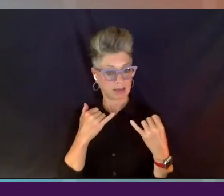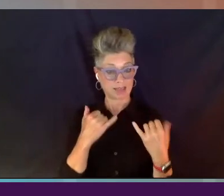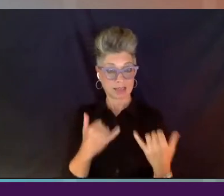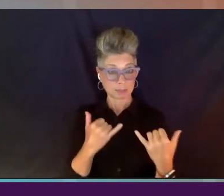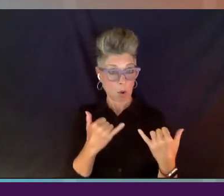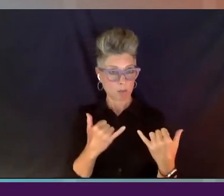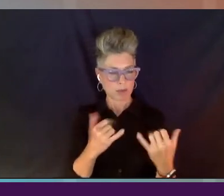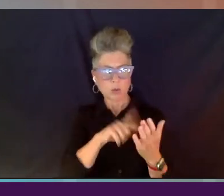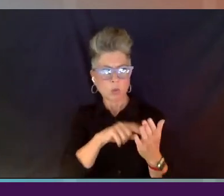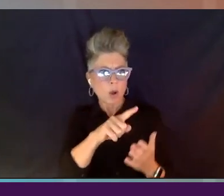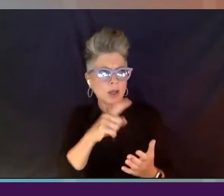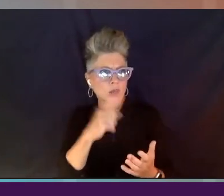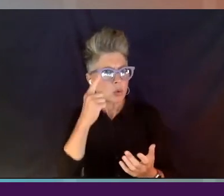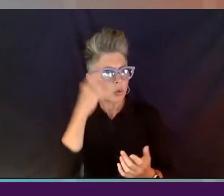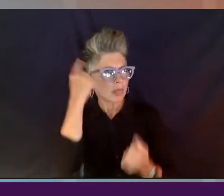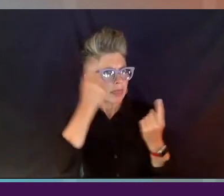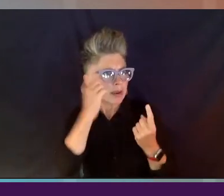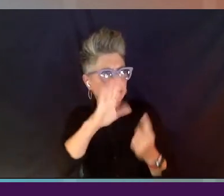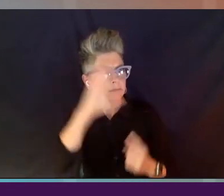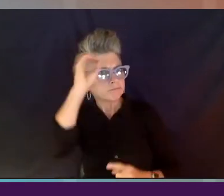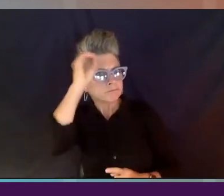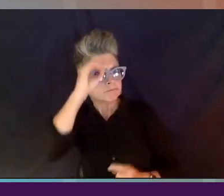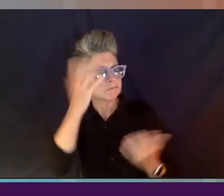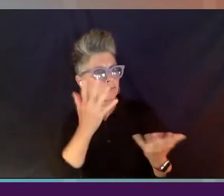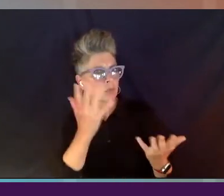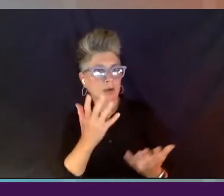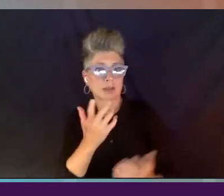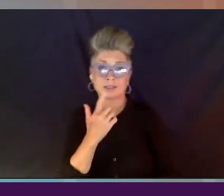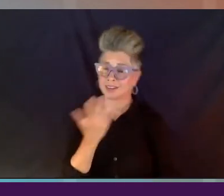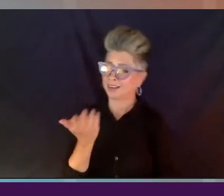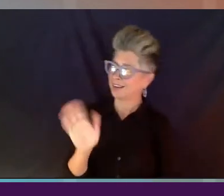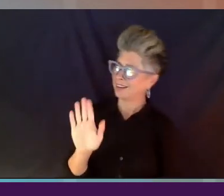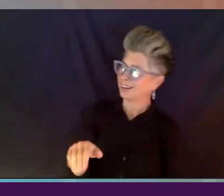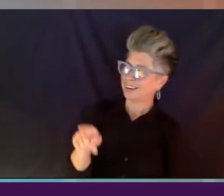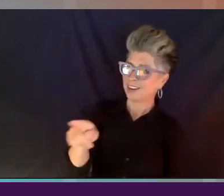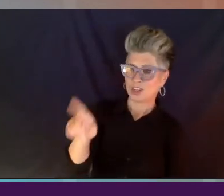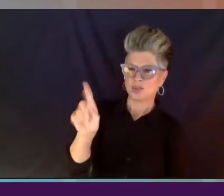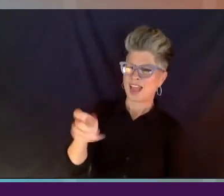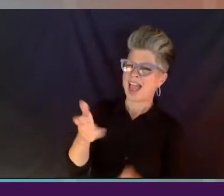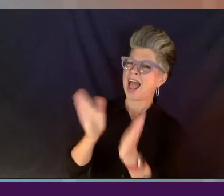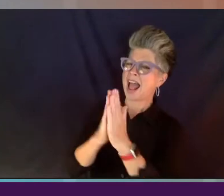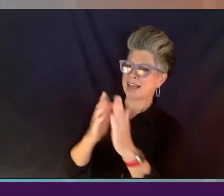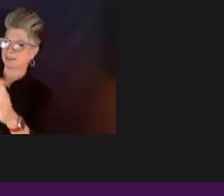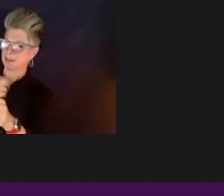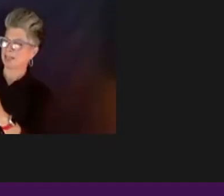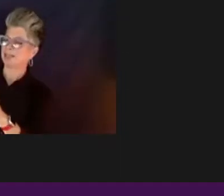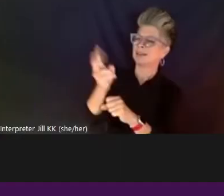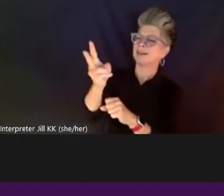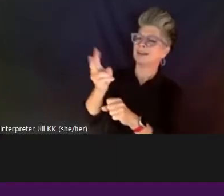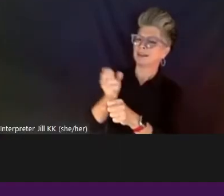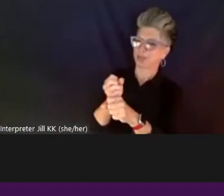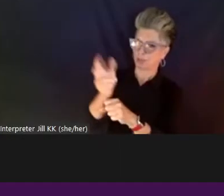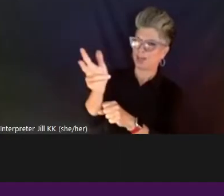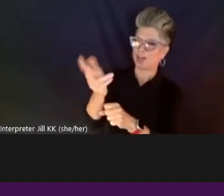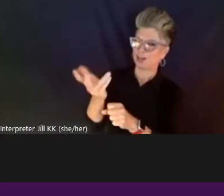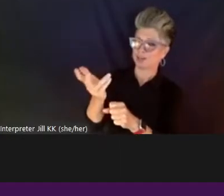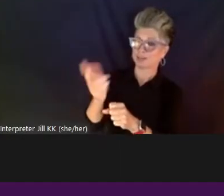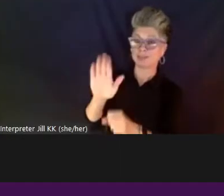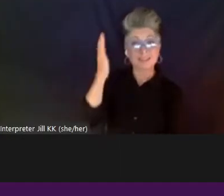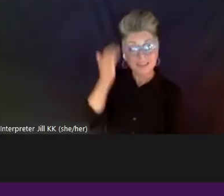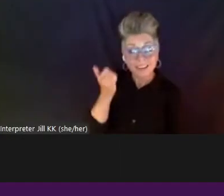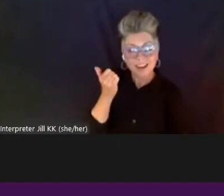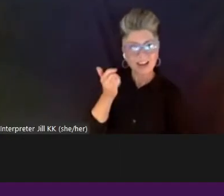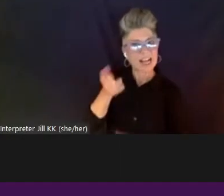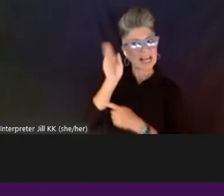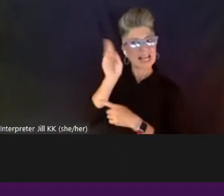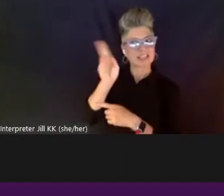do you think? What do you think? And I actually respond by saying, you need to ask me that question in two or three more years. I said, because history has shown